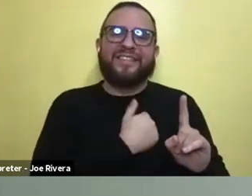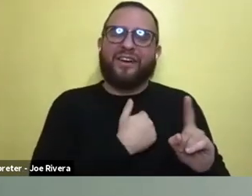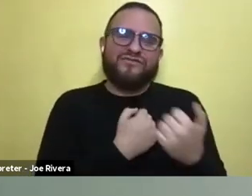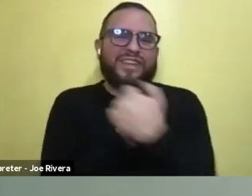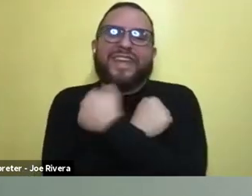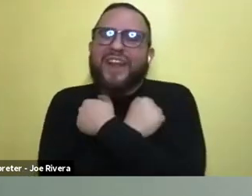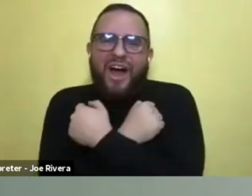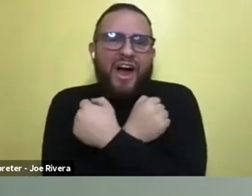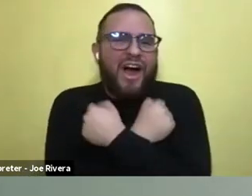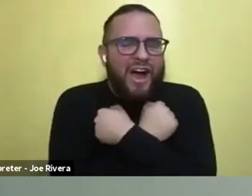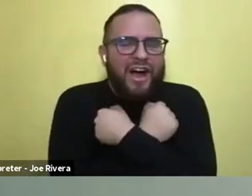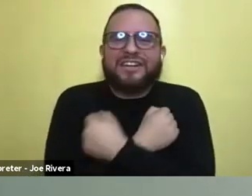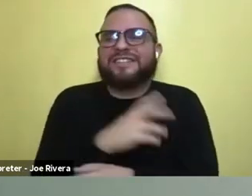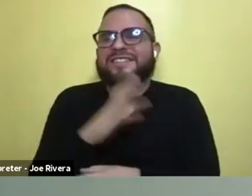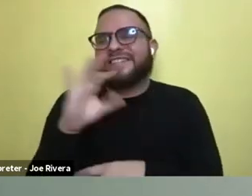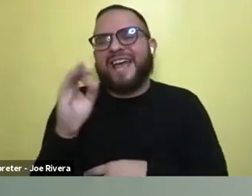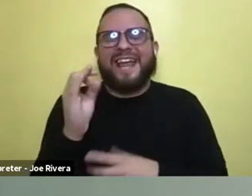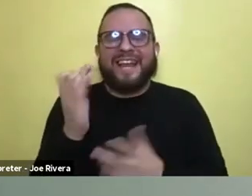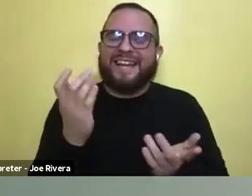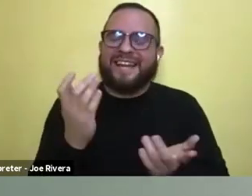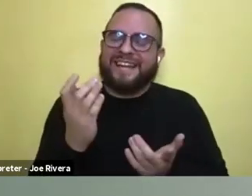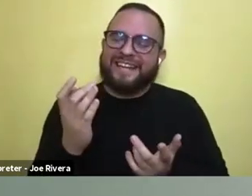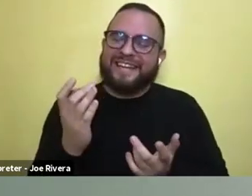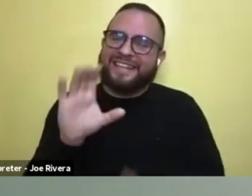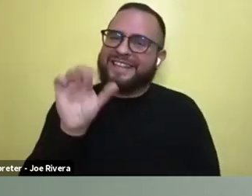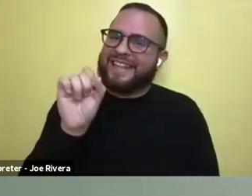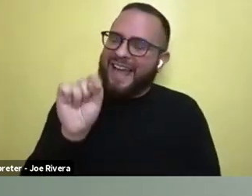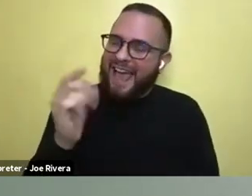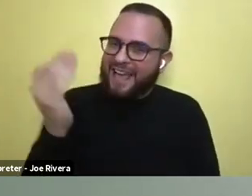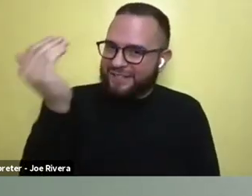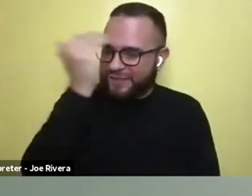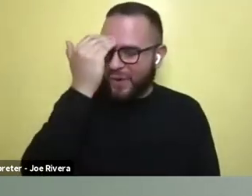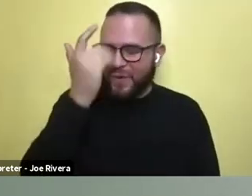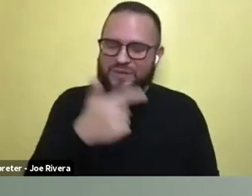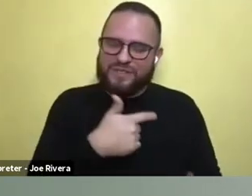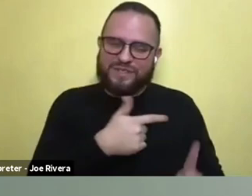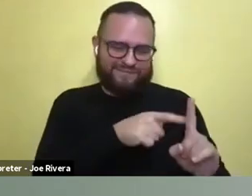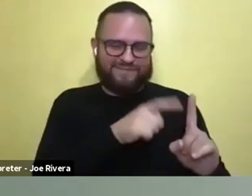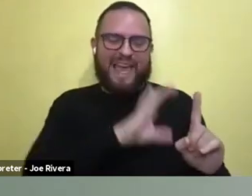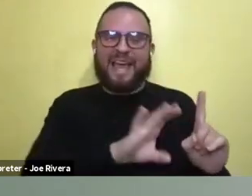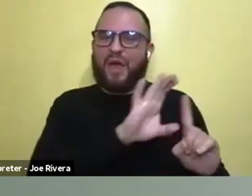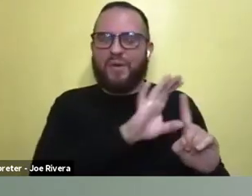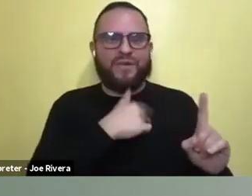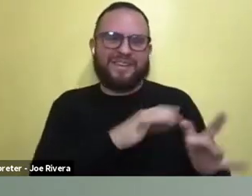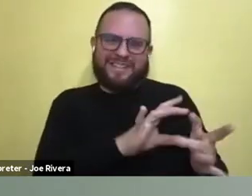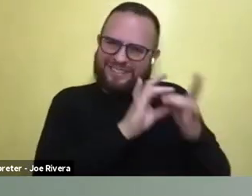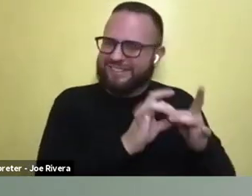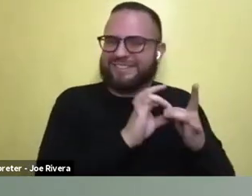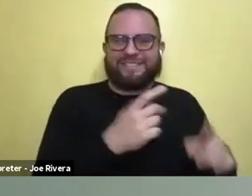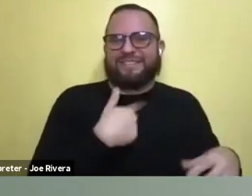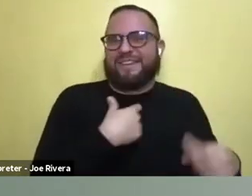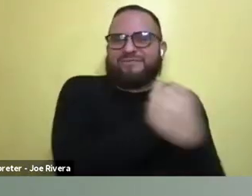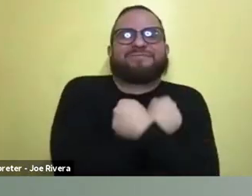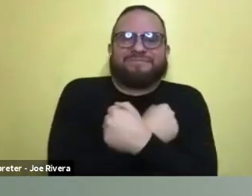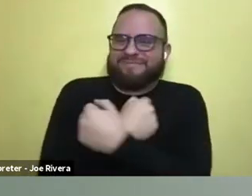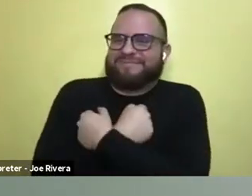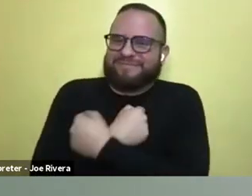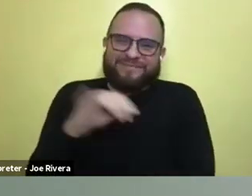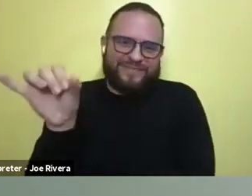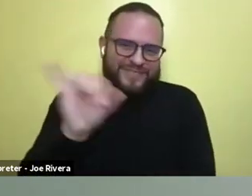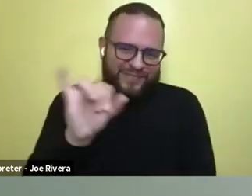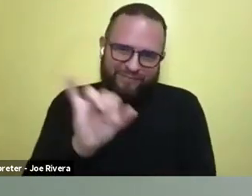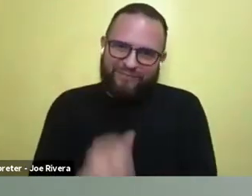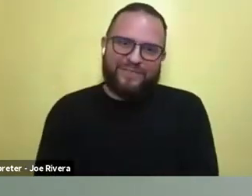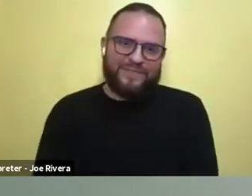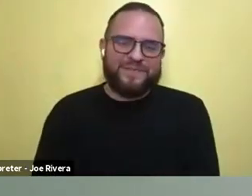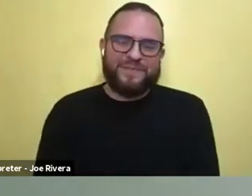you the cast knows that I connect to him very well in that way. So yes, I really